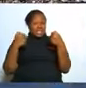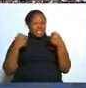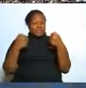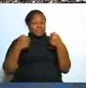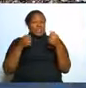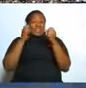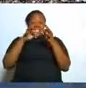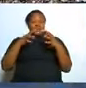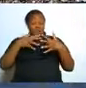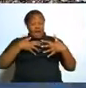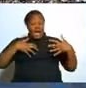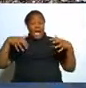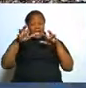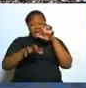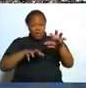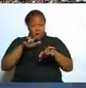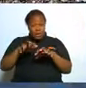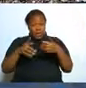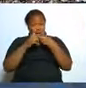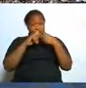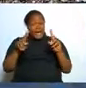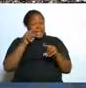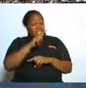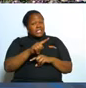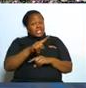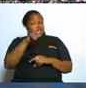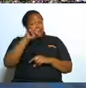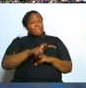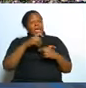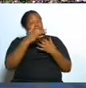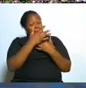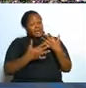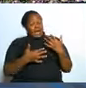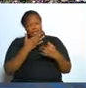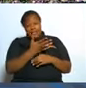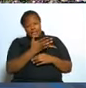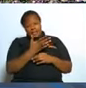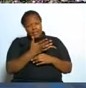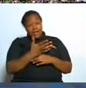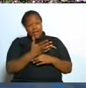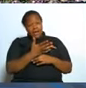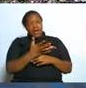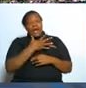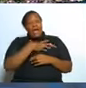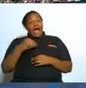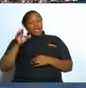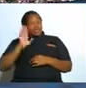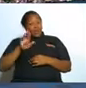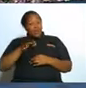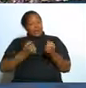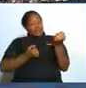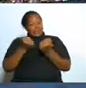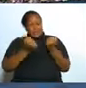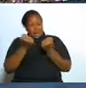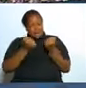with an animal whatever but so long as it has to do with blood and she is driving